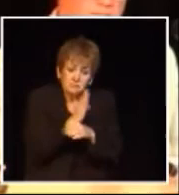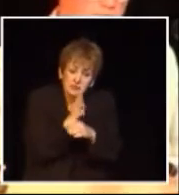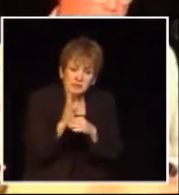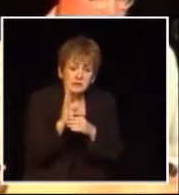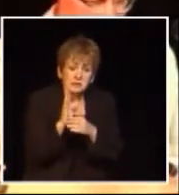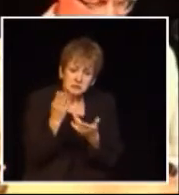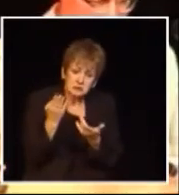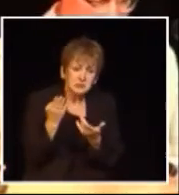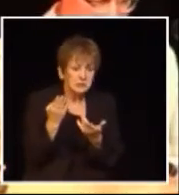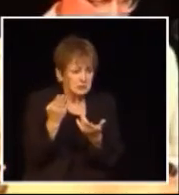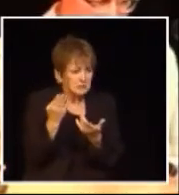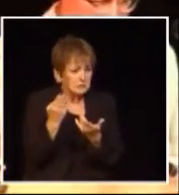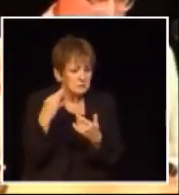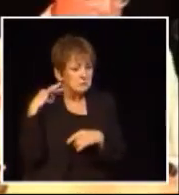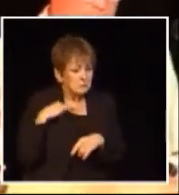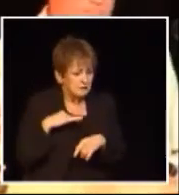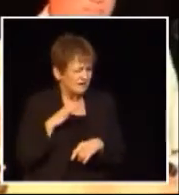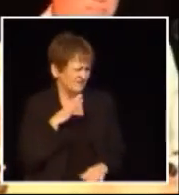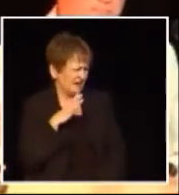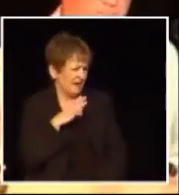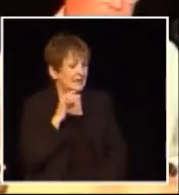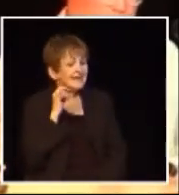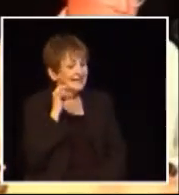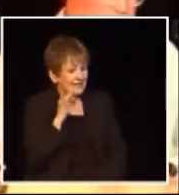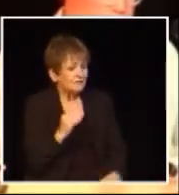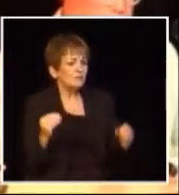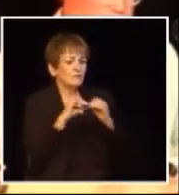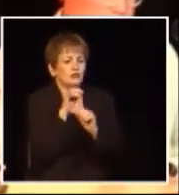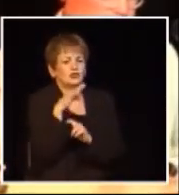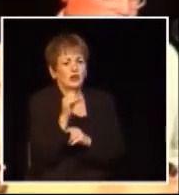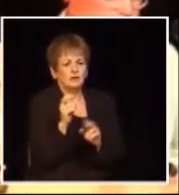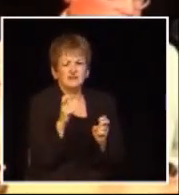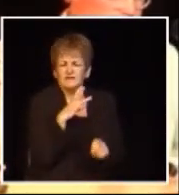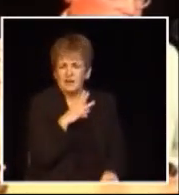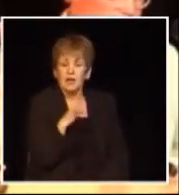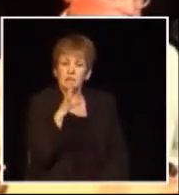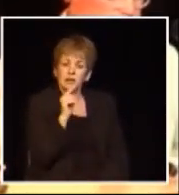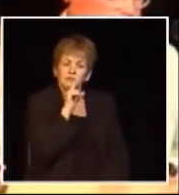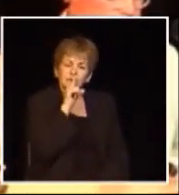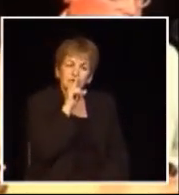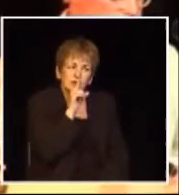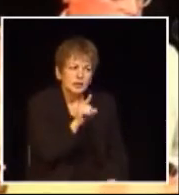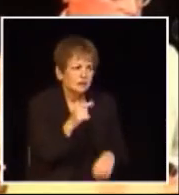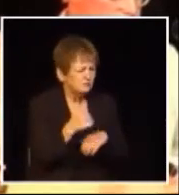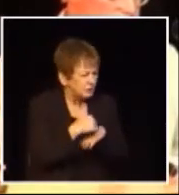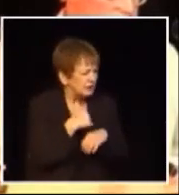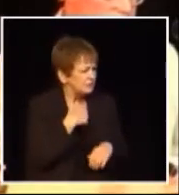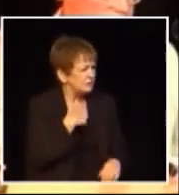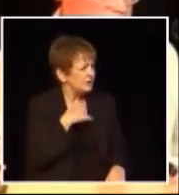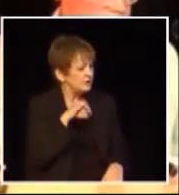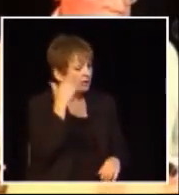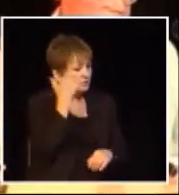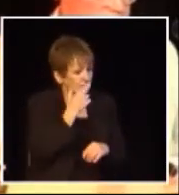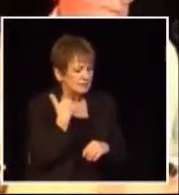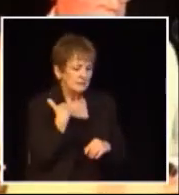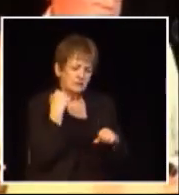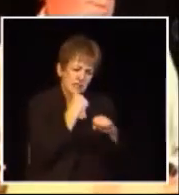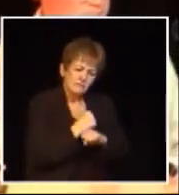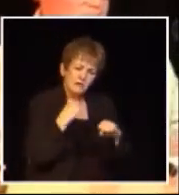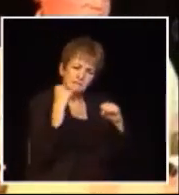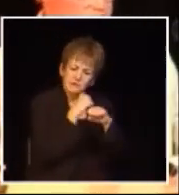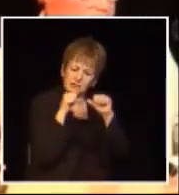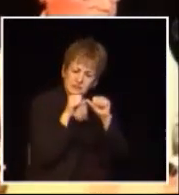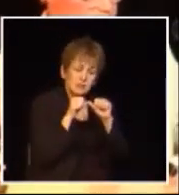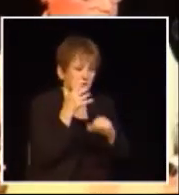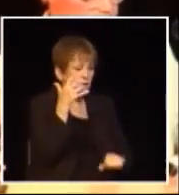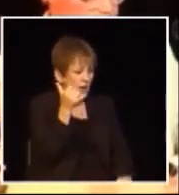a bit of a break that's all right if it's going to create jobs but it bothers me it bothers me no end and it's one of the reasons why